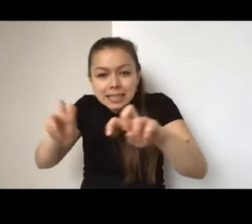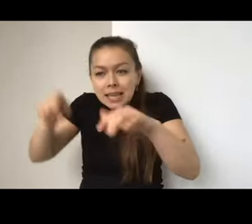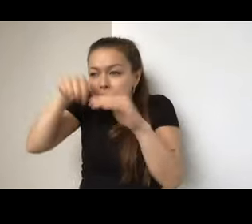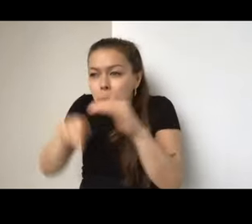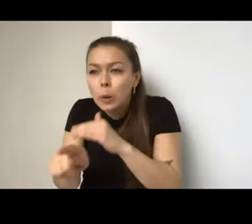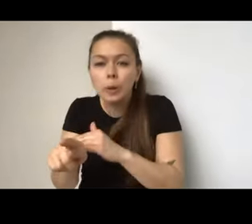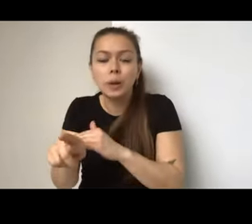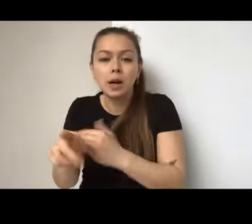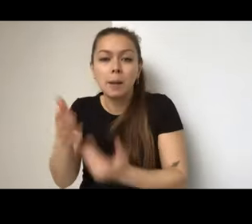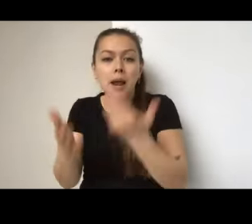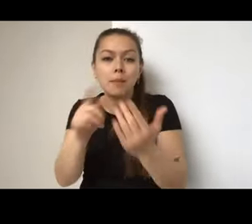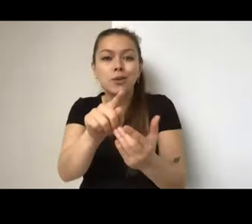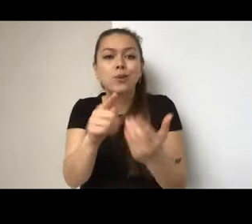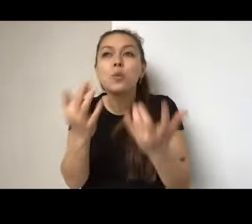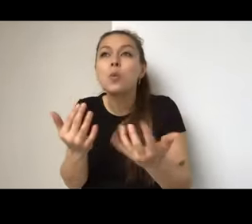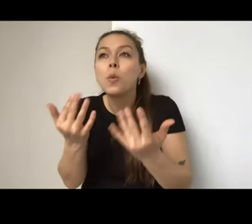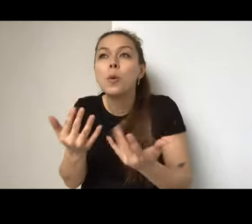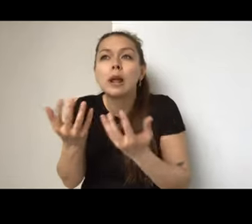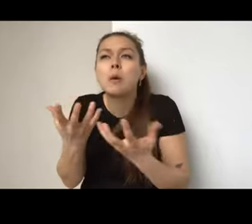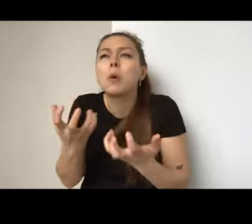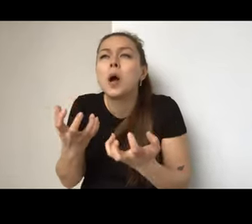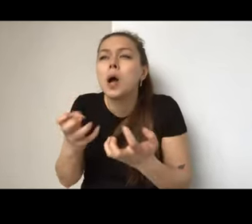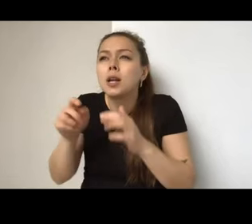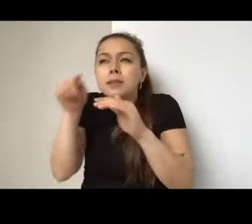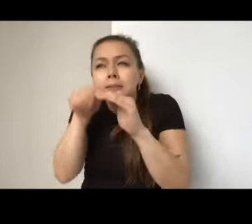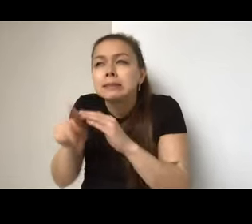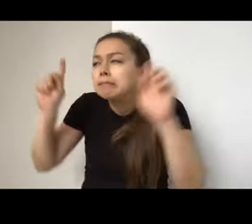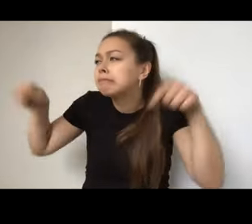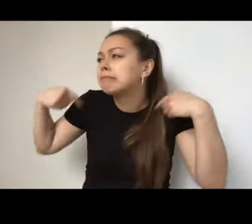you're looking for that extra push or support in terms of how to get there. Thank you.